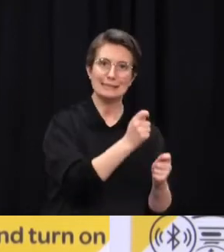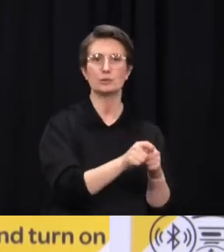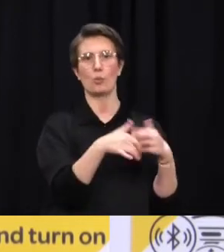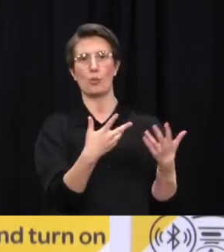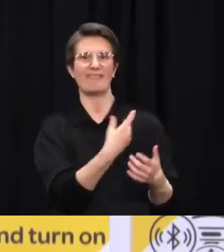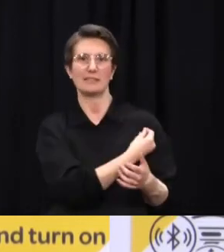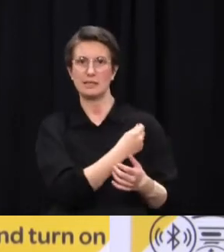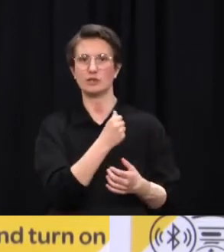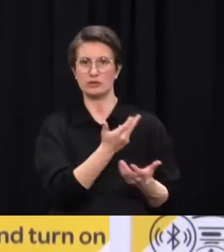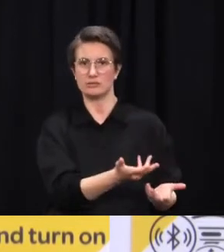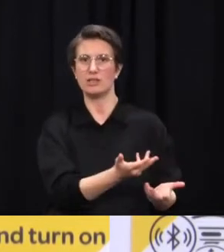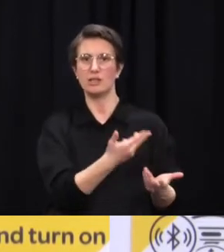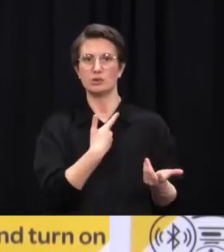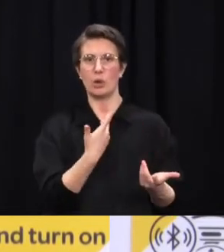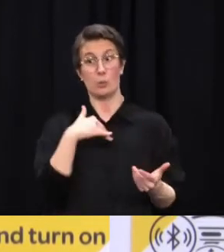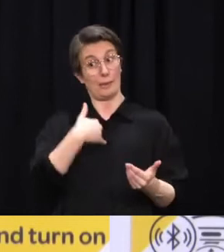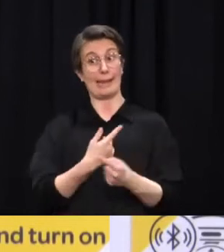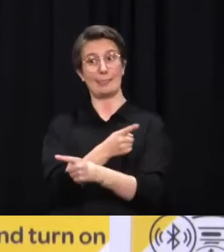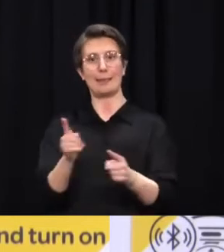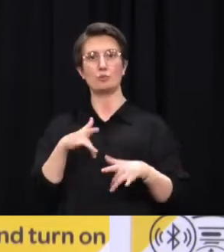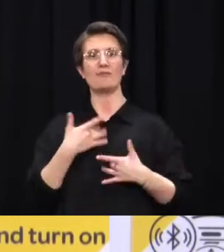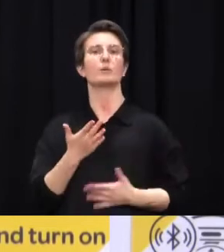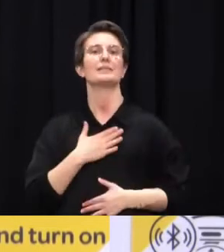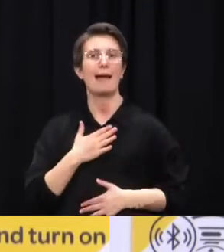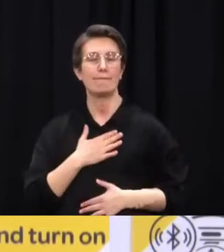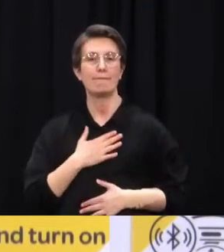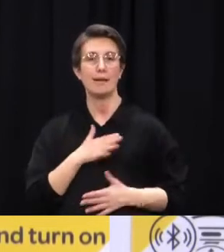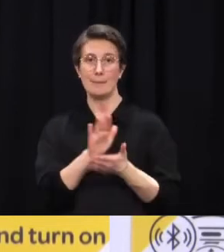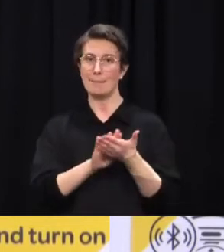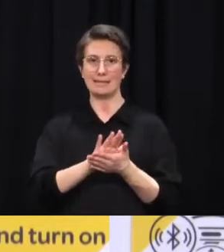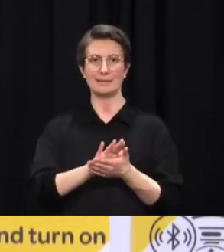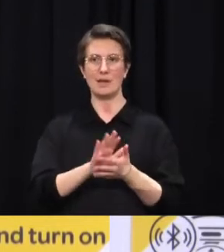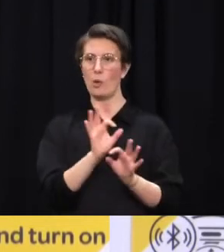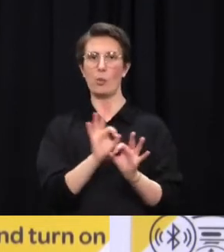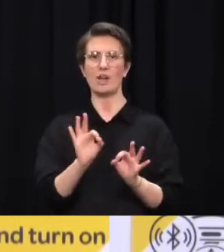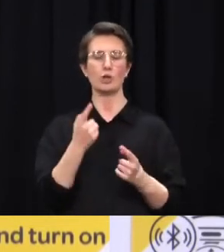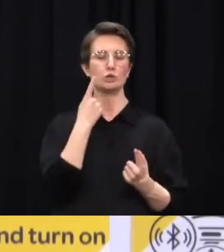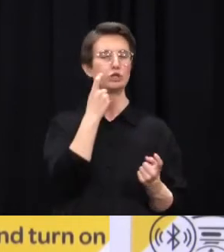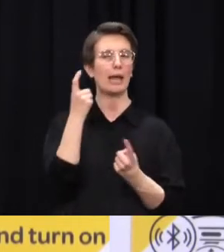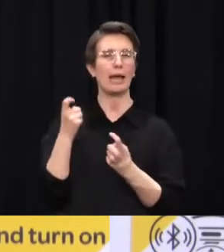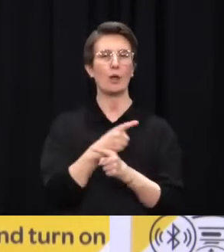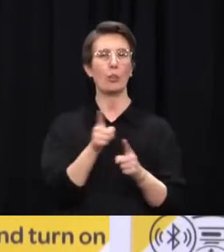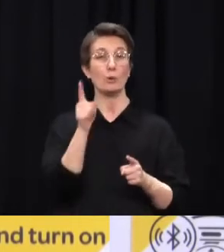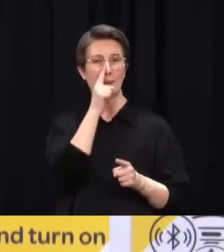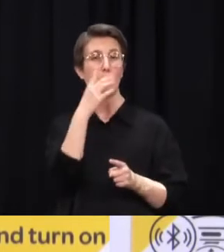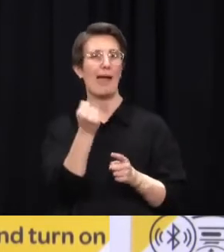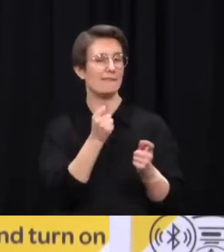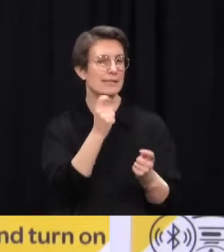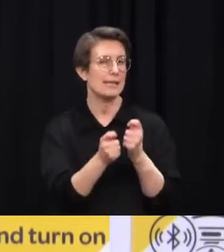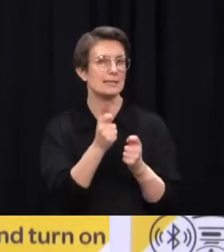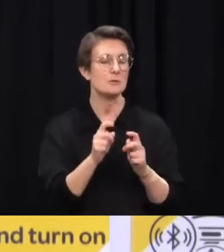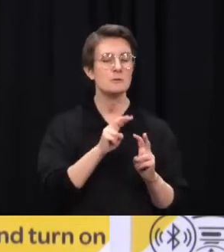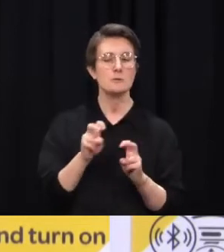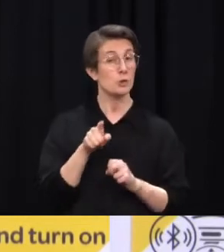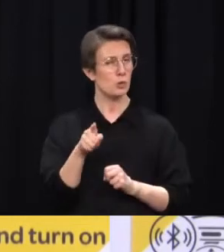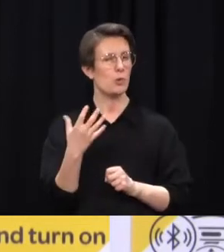everybody sharing the information we need them to share to make sure that our response is as robust and strong as it can be. I will just have